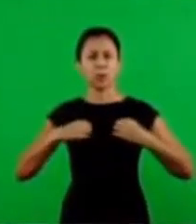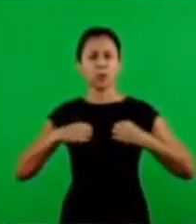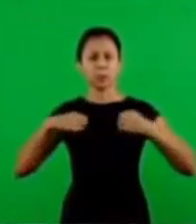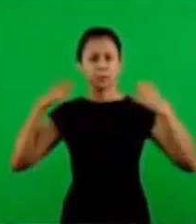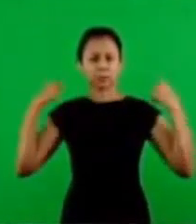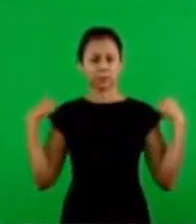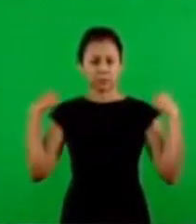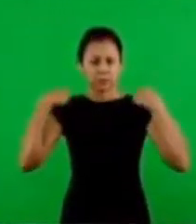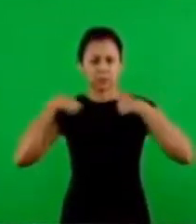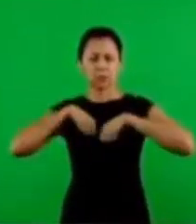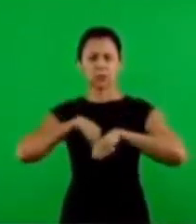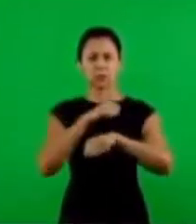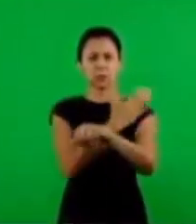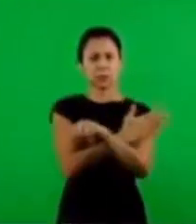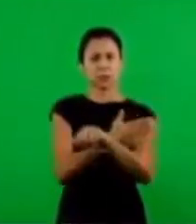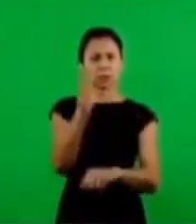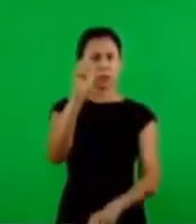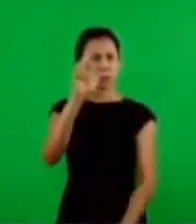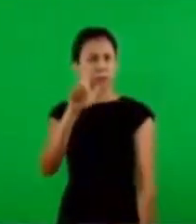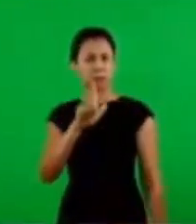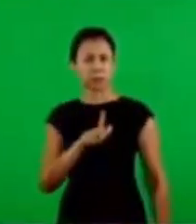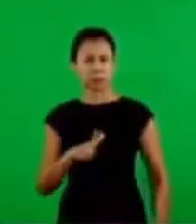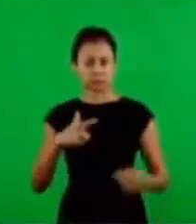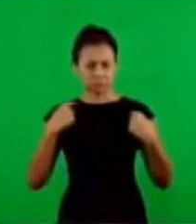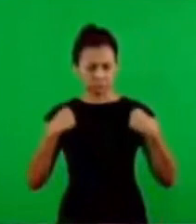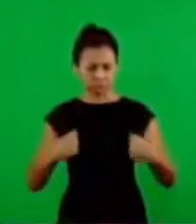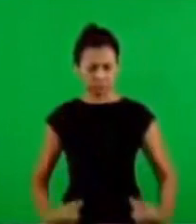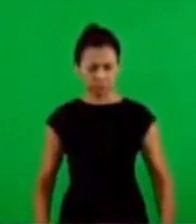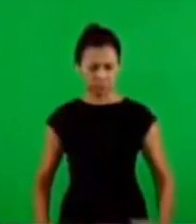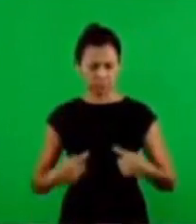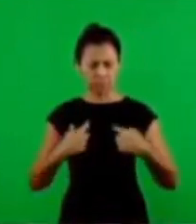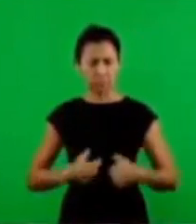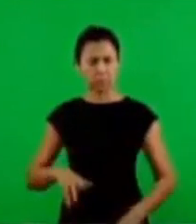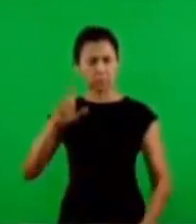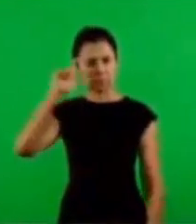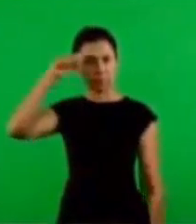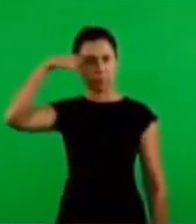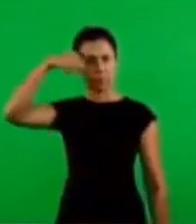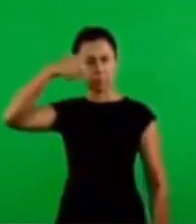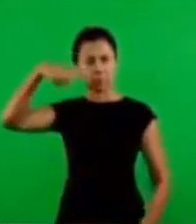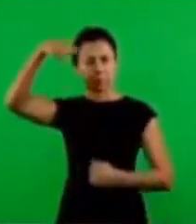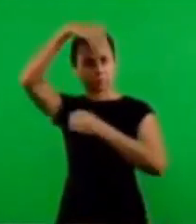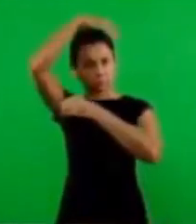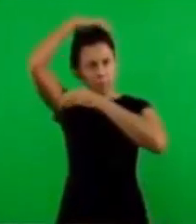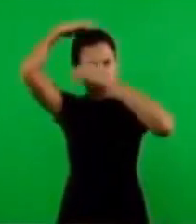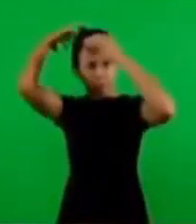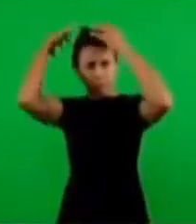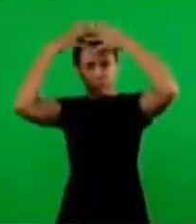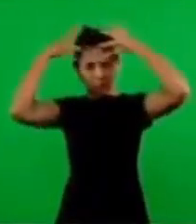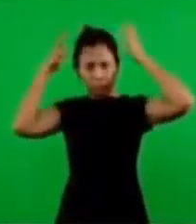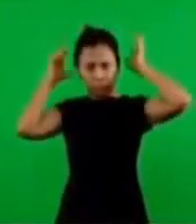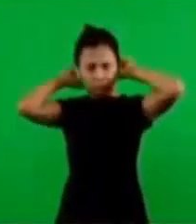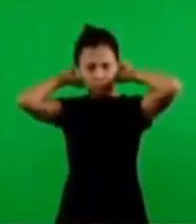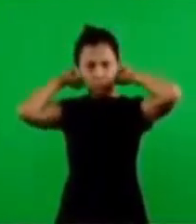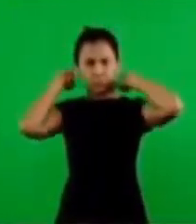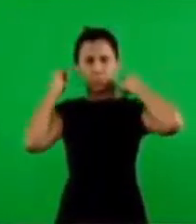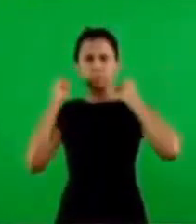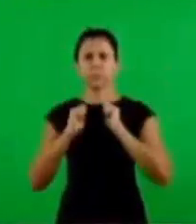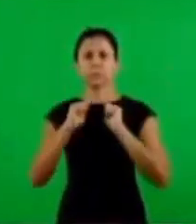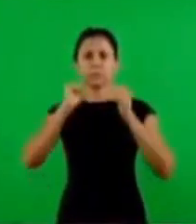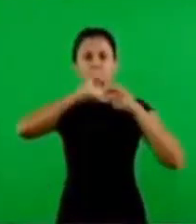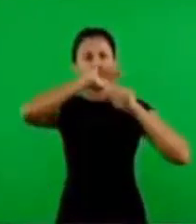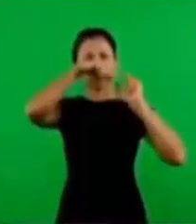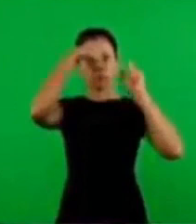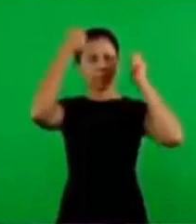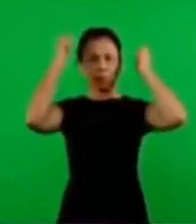and white garments and blue with stripes and black stripes and covers on the head,